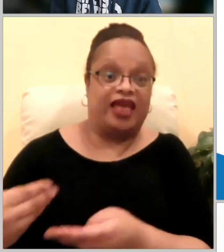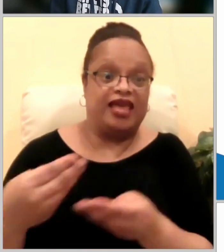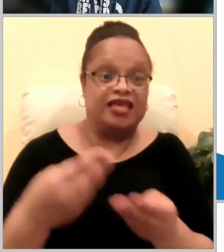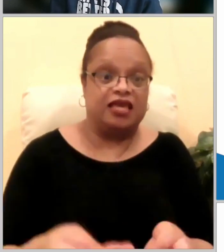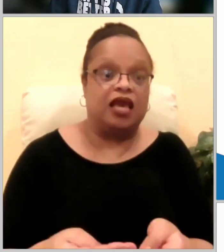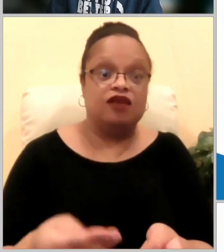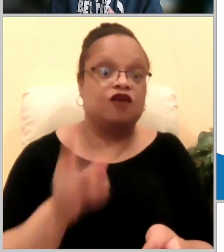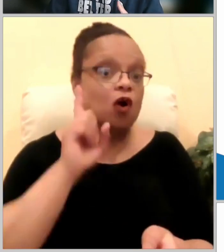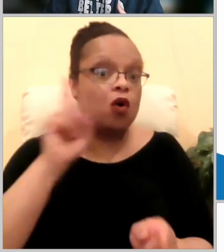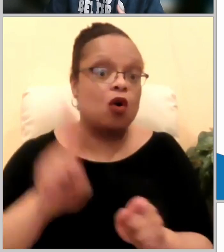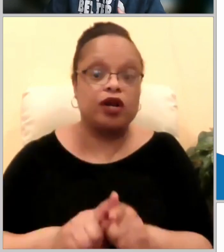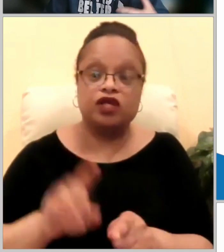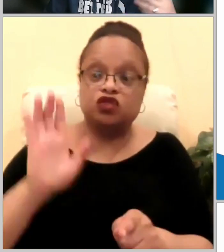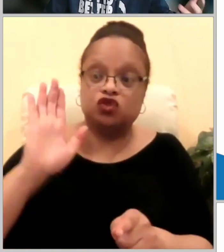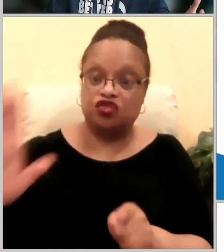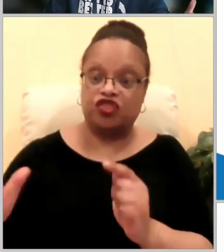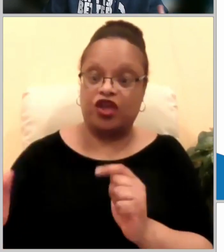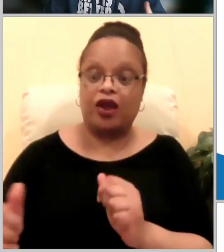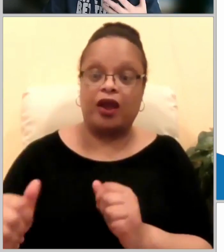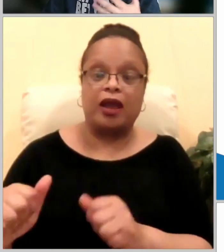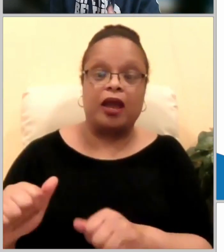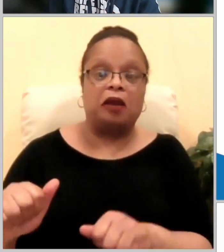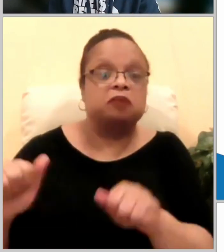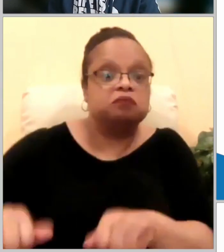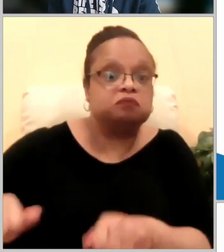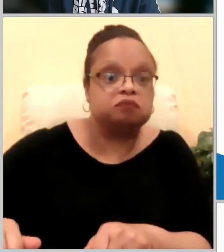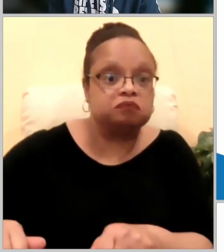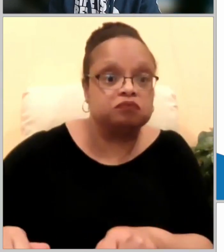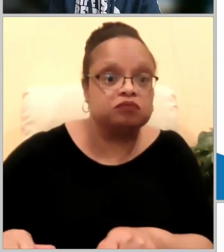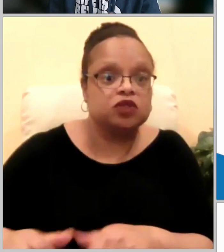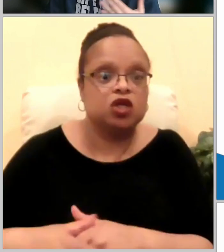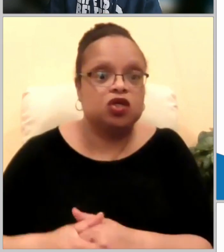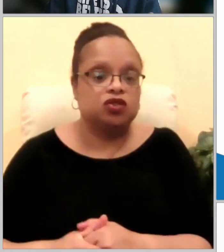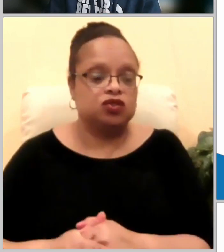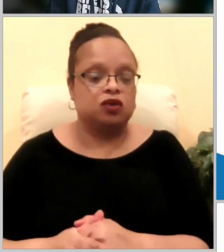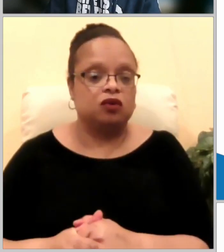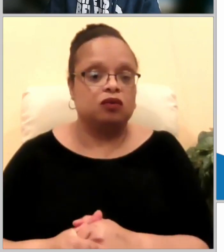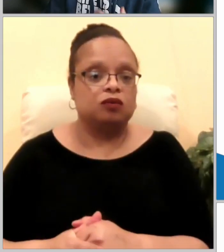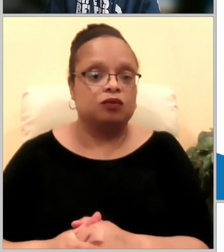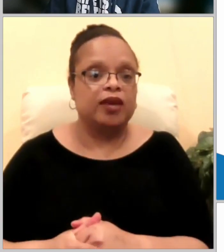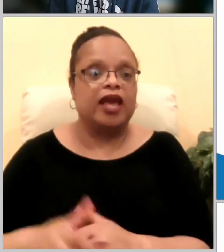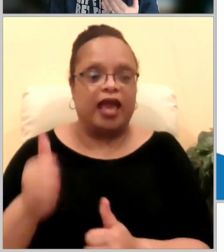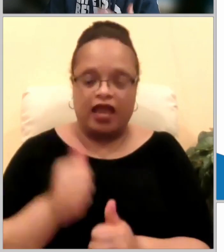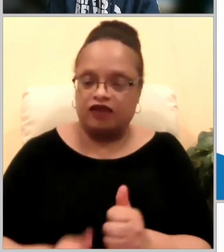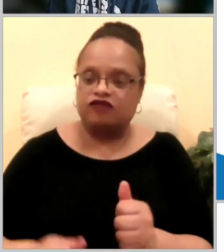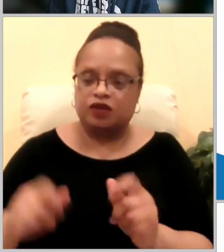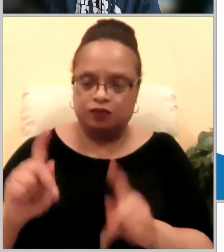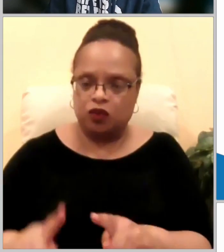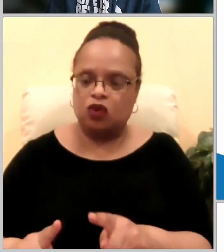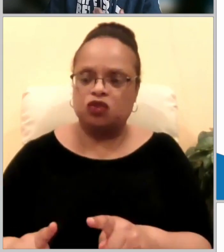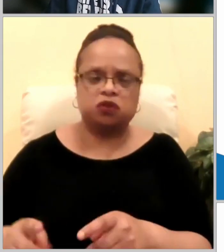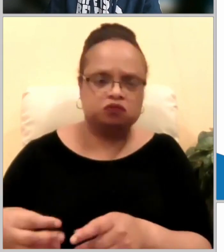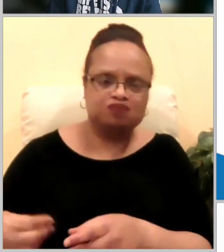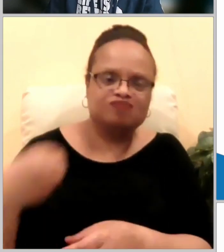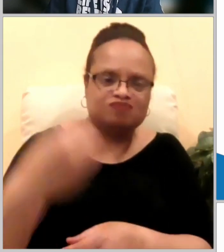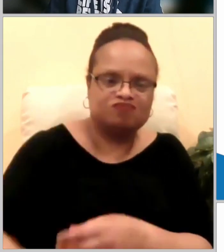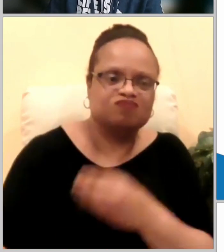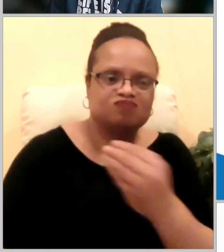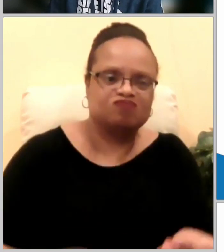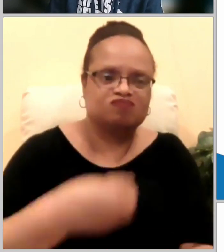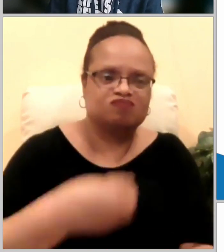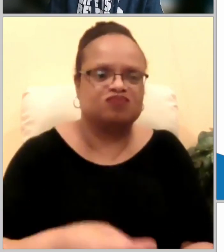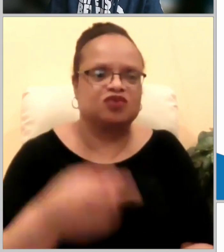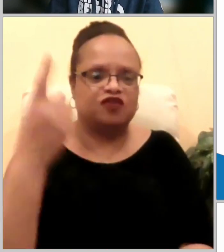to so whether it was the equivalent of a dollar or thousands of dollars every disciple chipped in and gave because there was a need